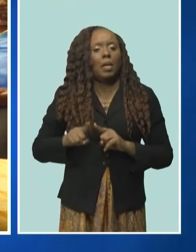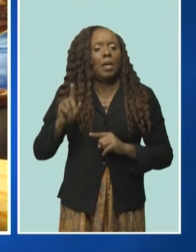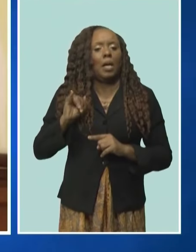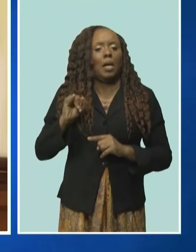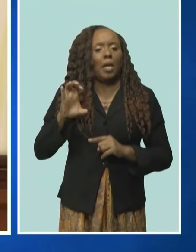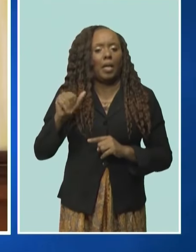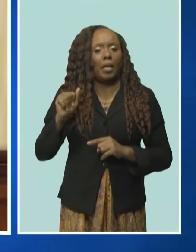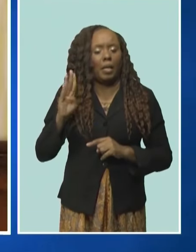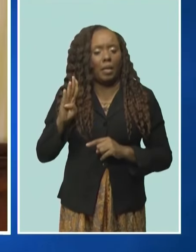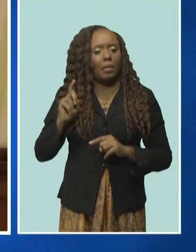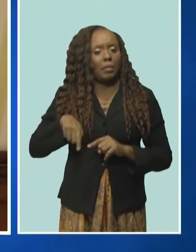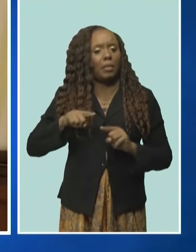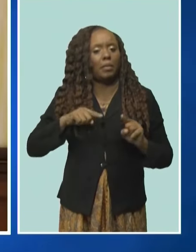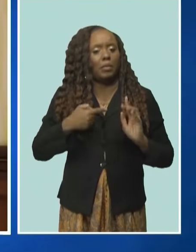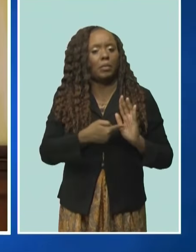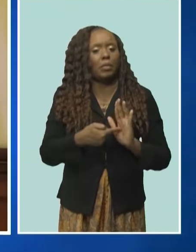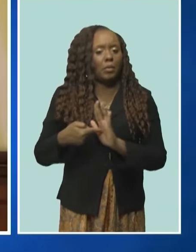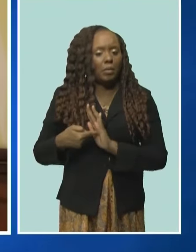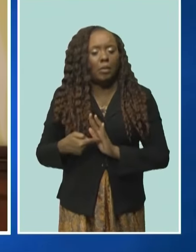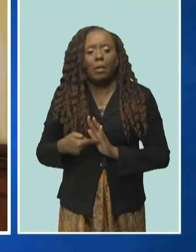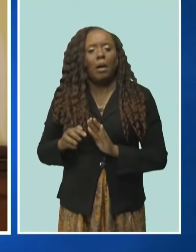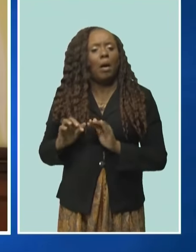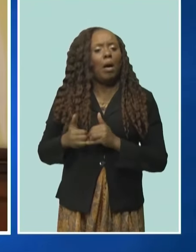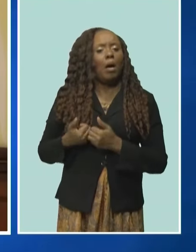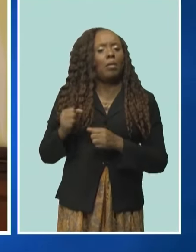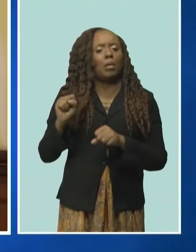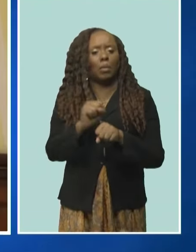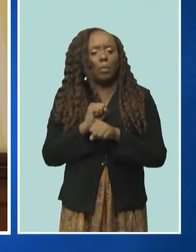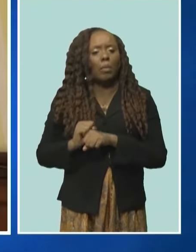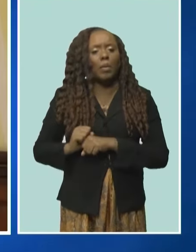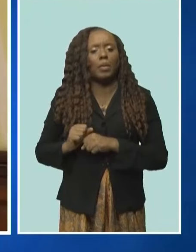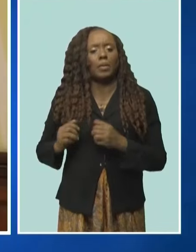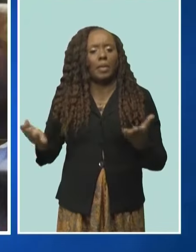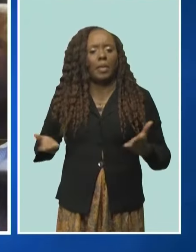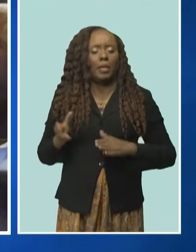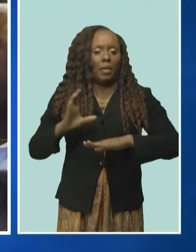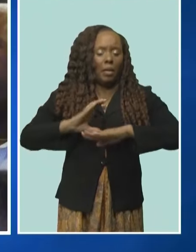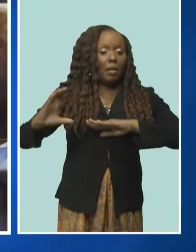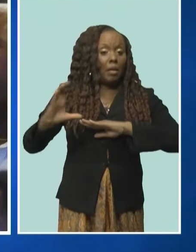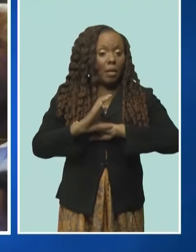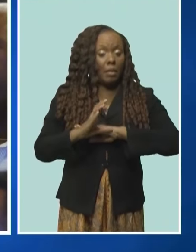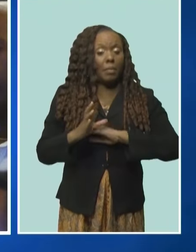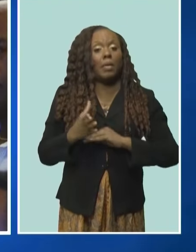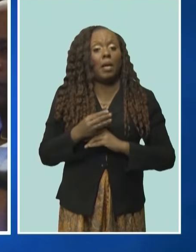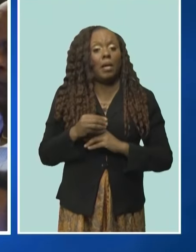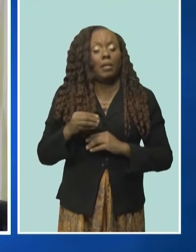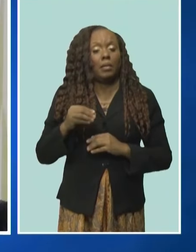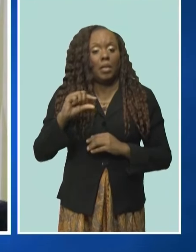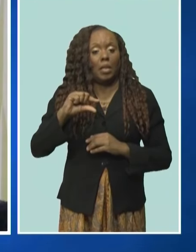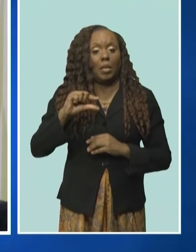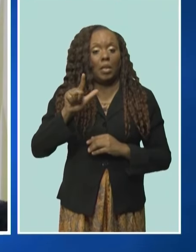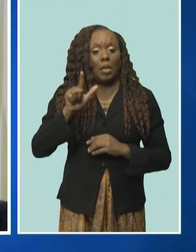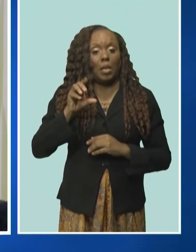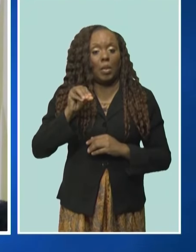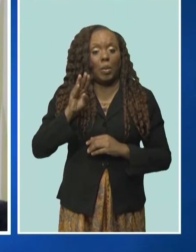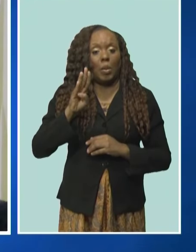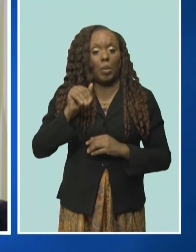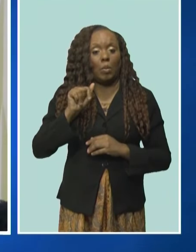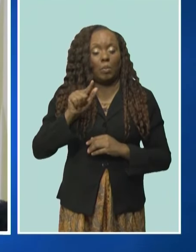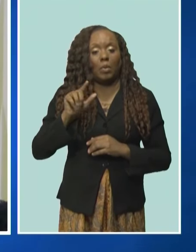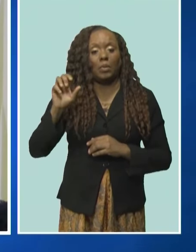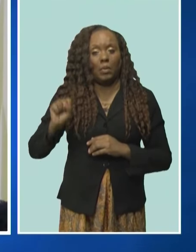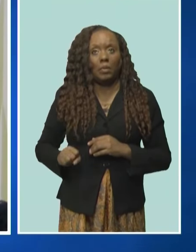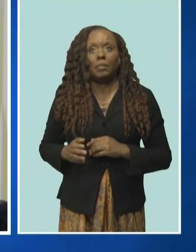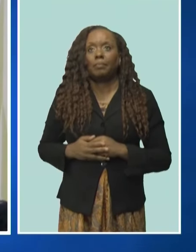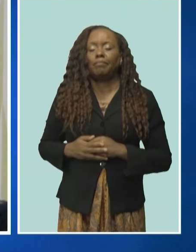that reflect the realities of doing business in the Caribbean and the Global South. When you look at the global financial system